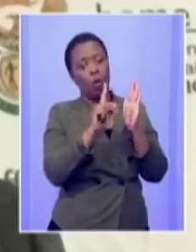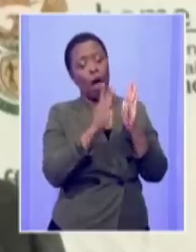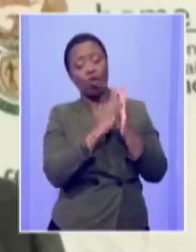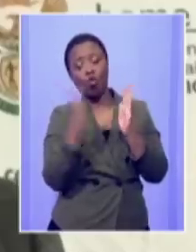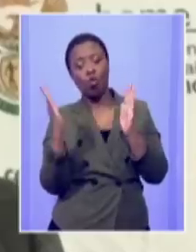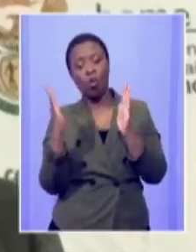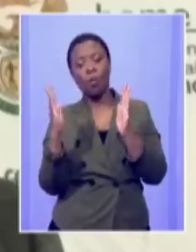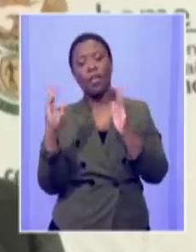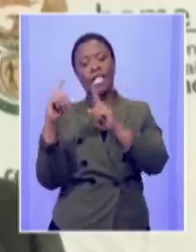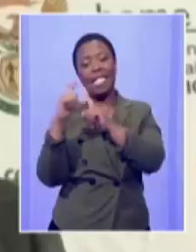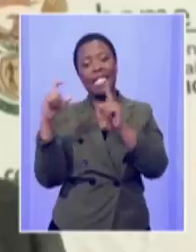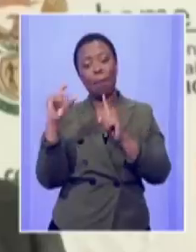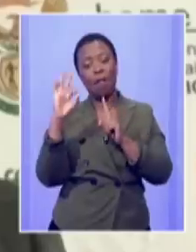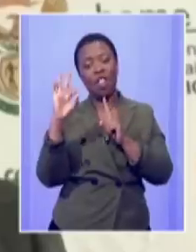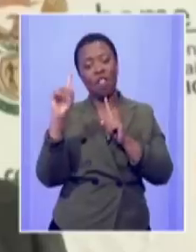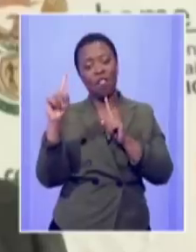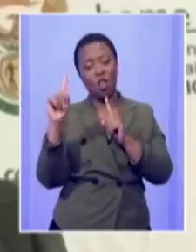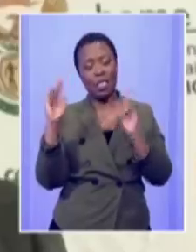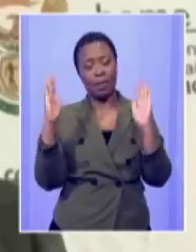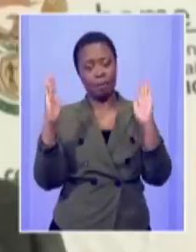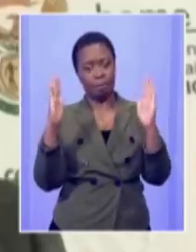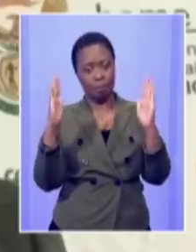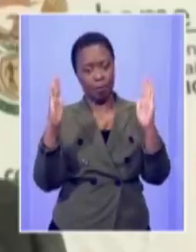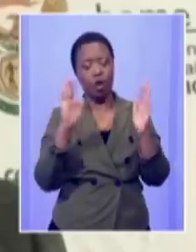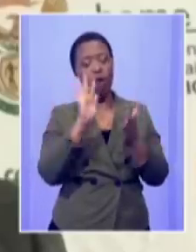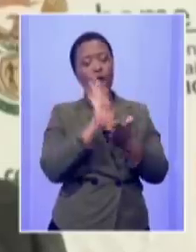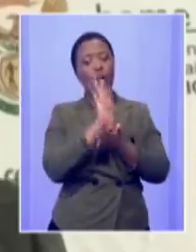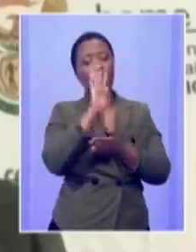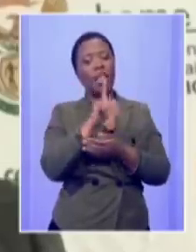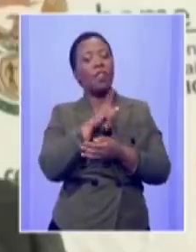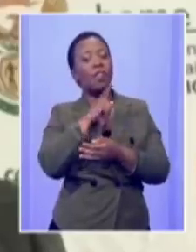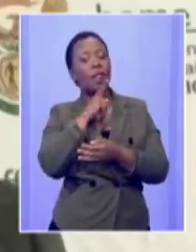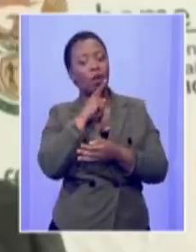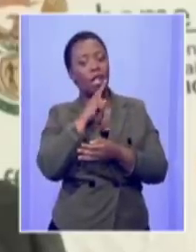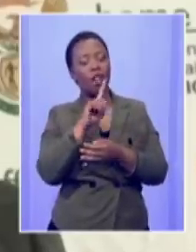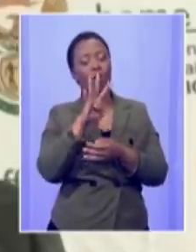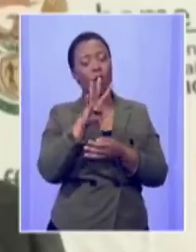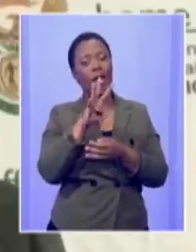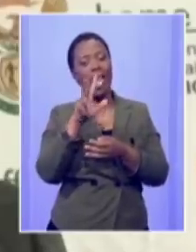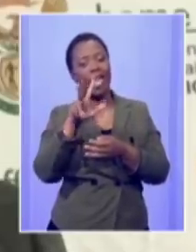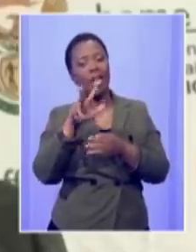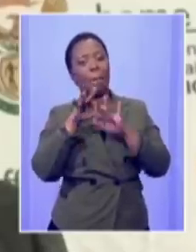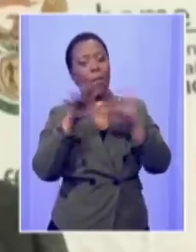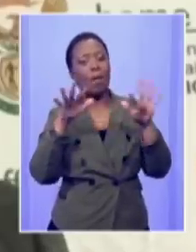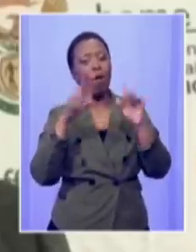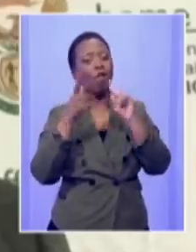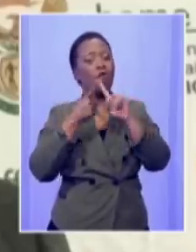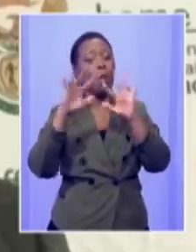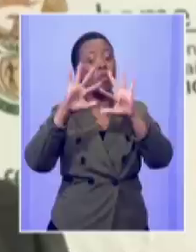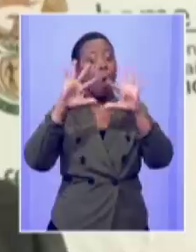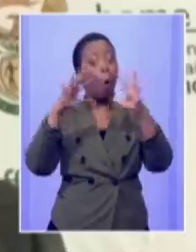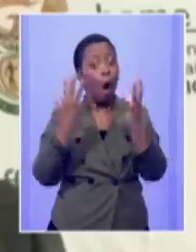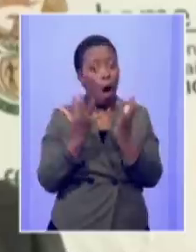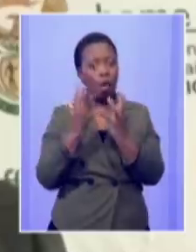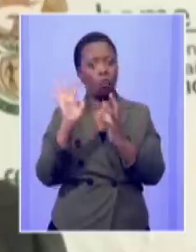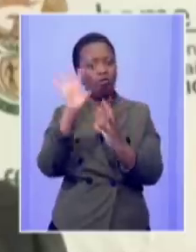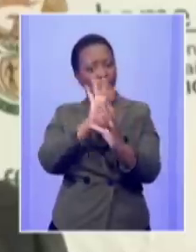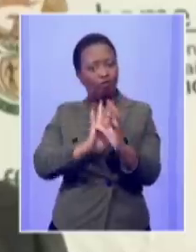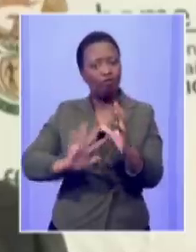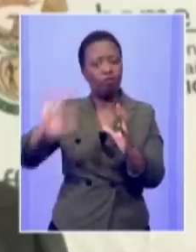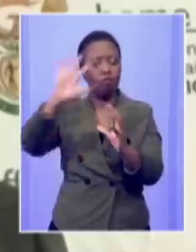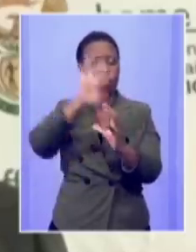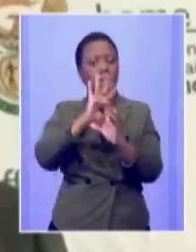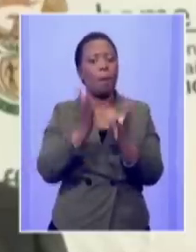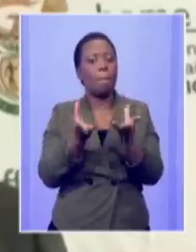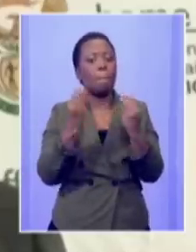2021 14 278 people from all over the world obtained